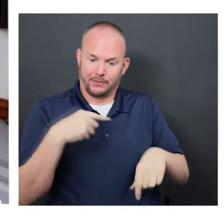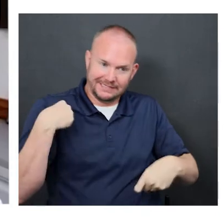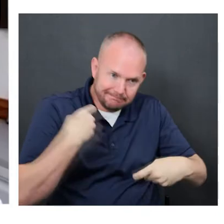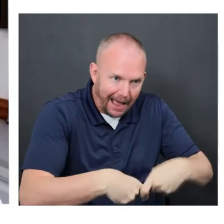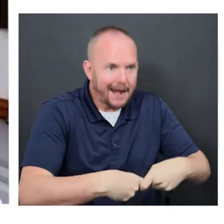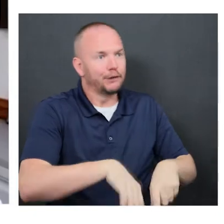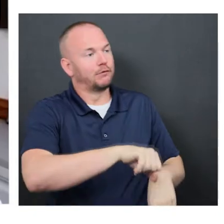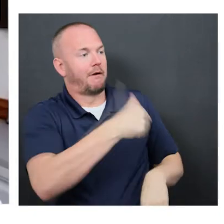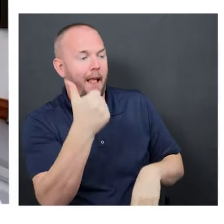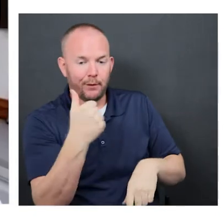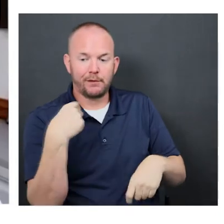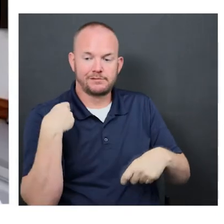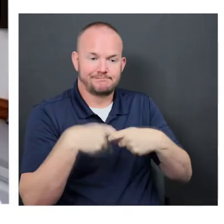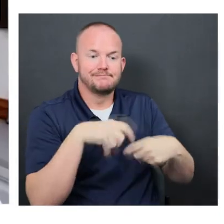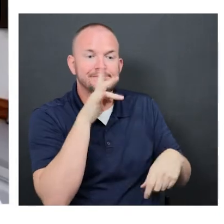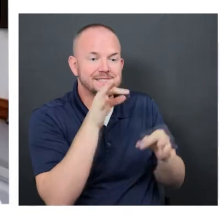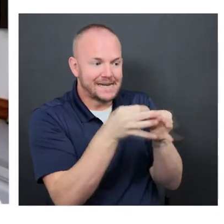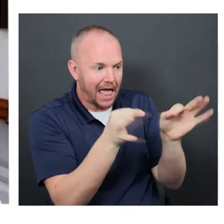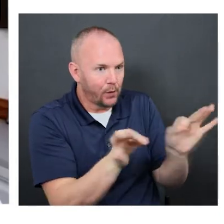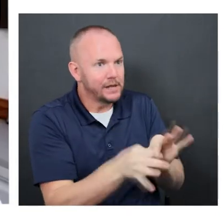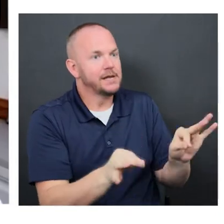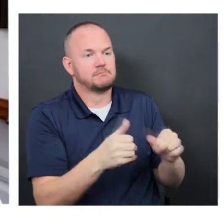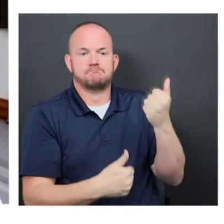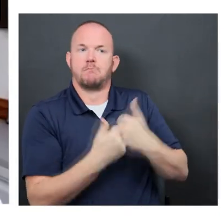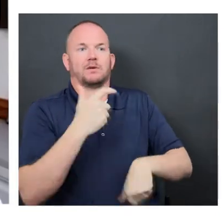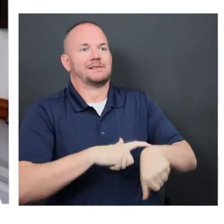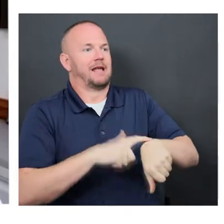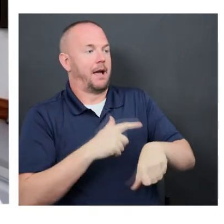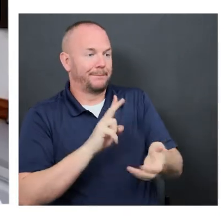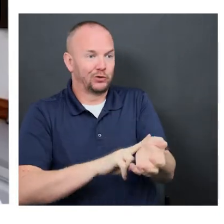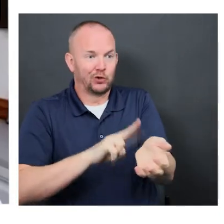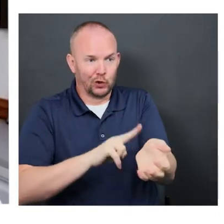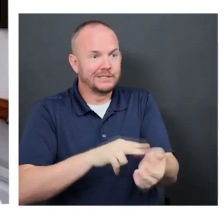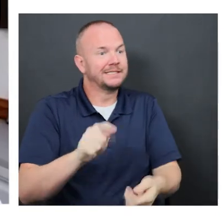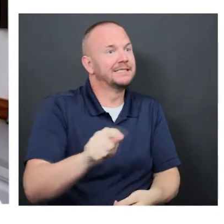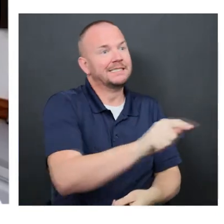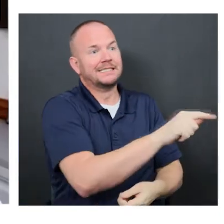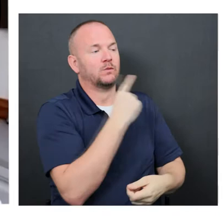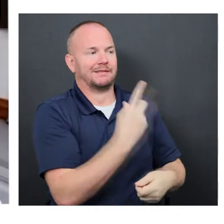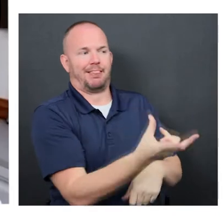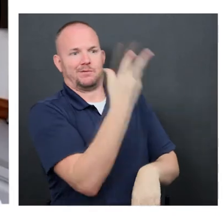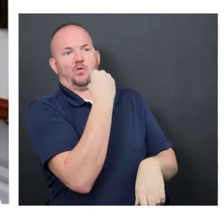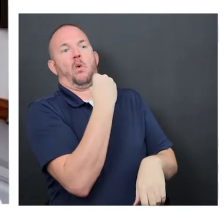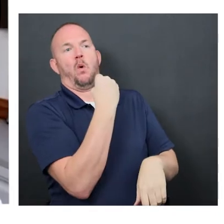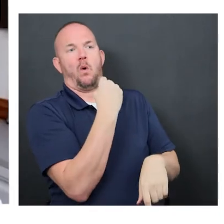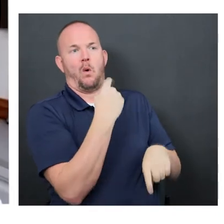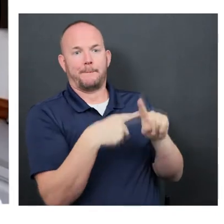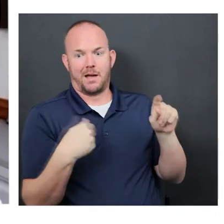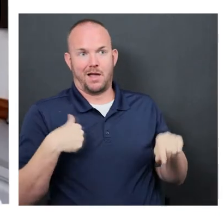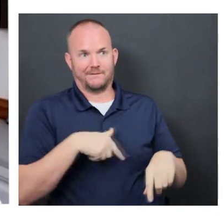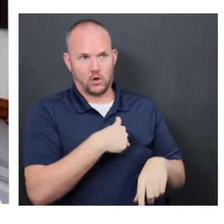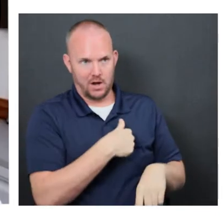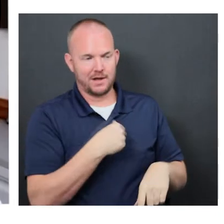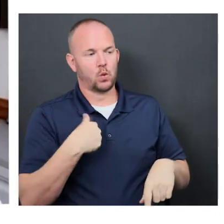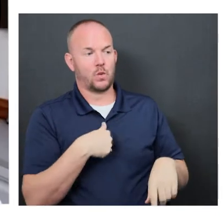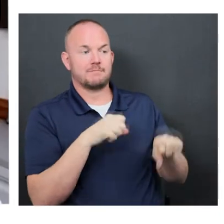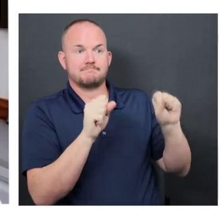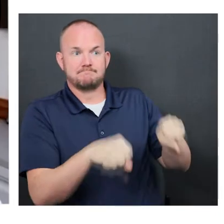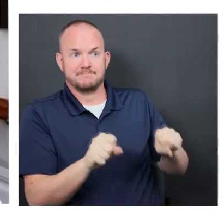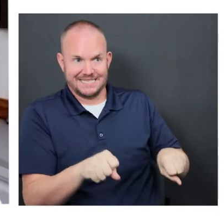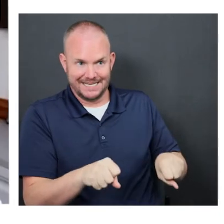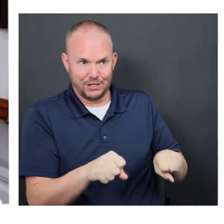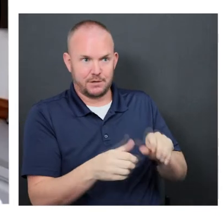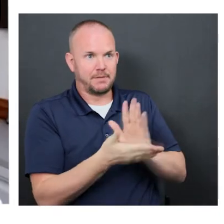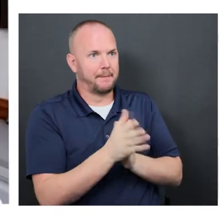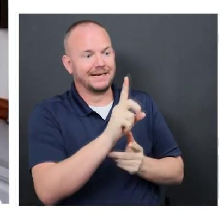Spanish. Do you need us to go in? Most of the time, the nurses would say, no, not at this time. But you know what? For us, visibility,